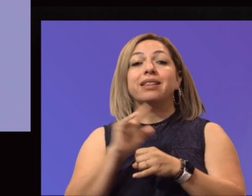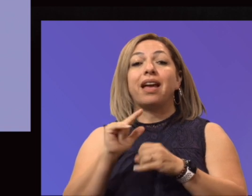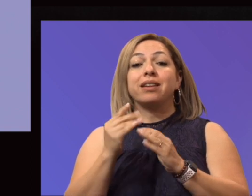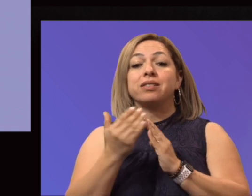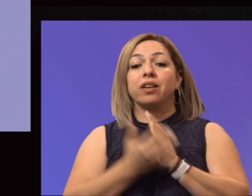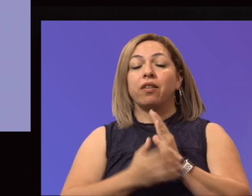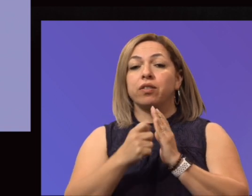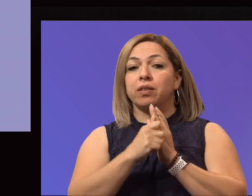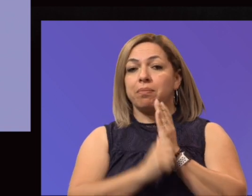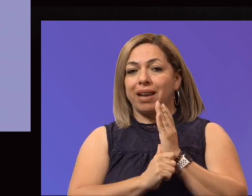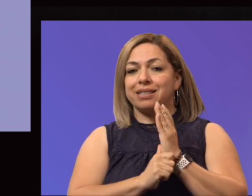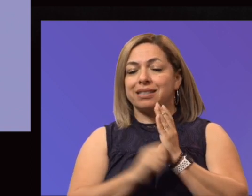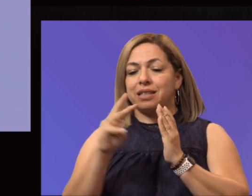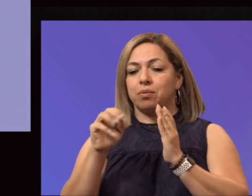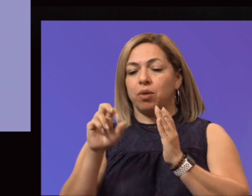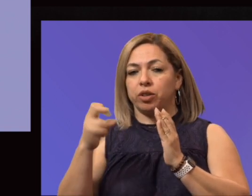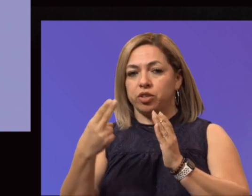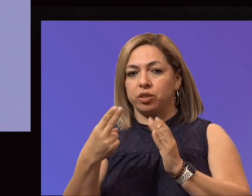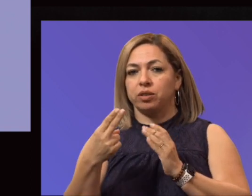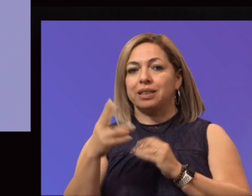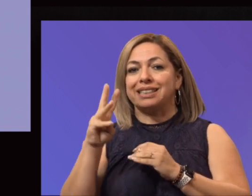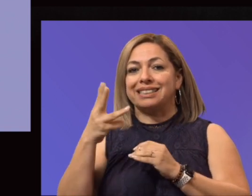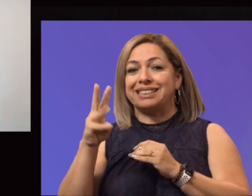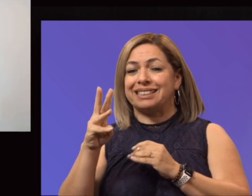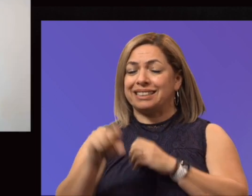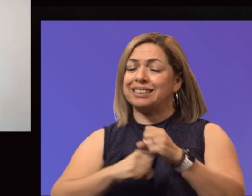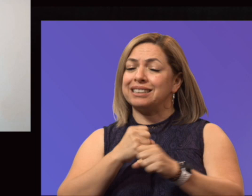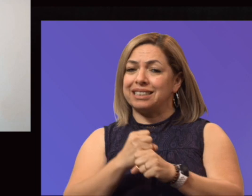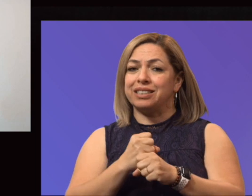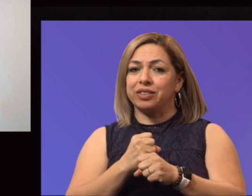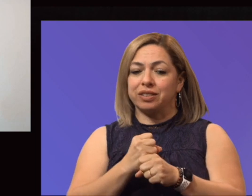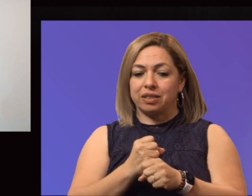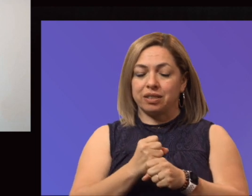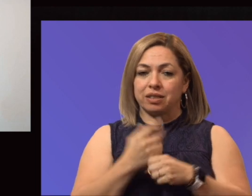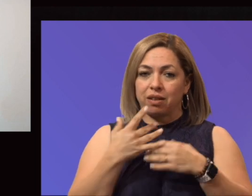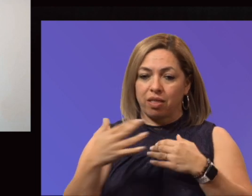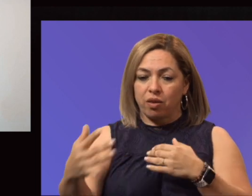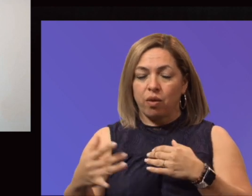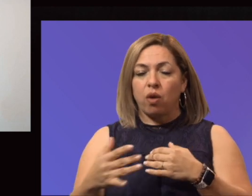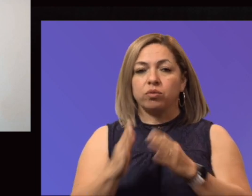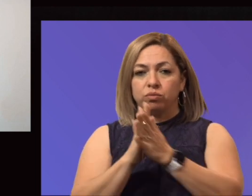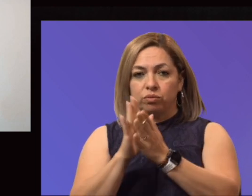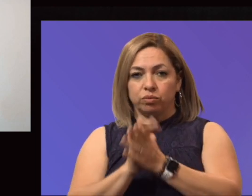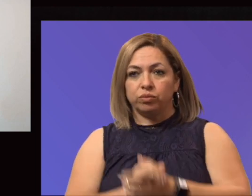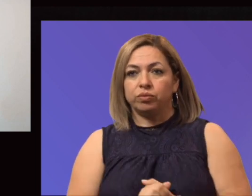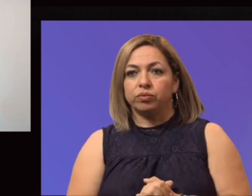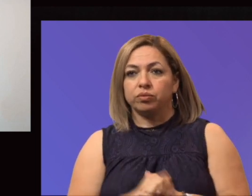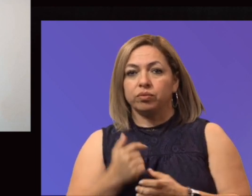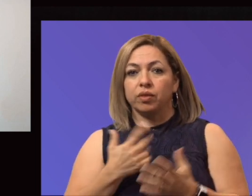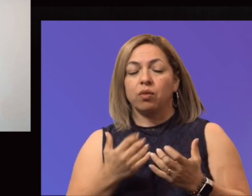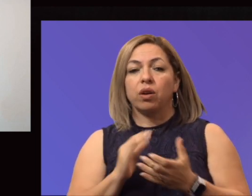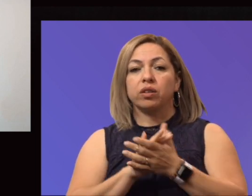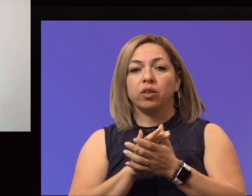in March, but 16 years in a row. So kudos to each of you for the great work on that. I want to congratulate Associate